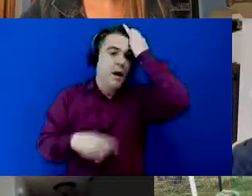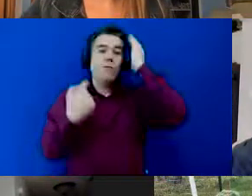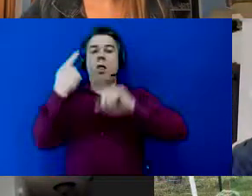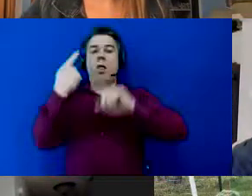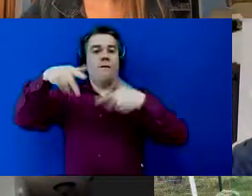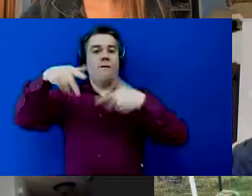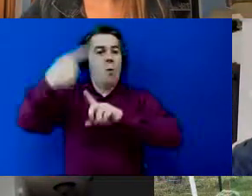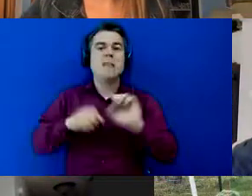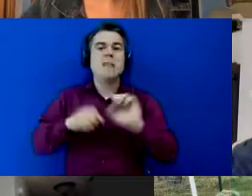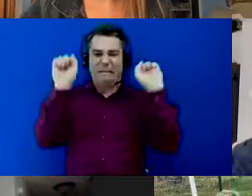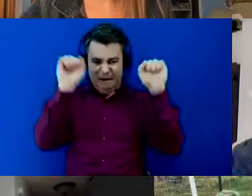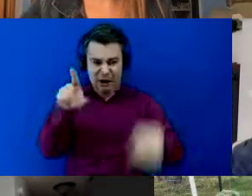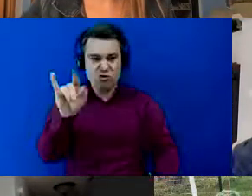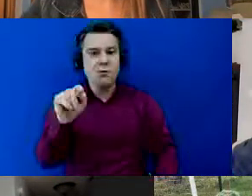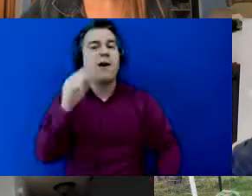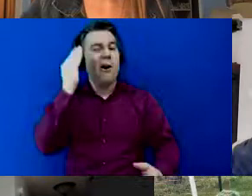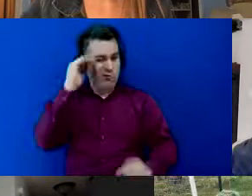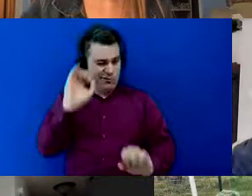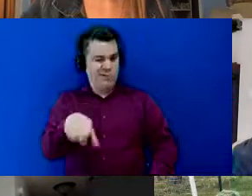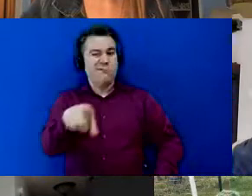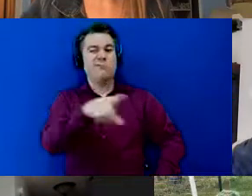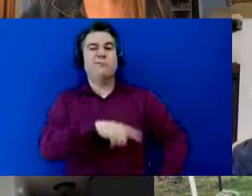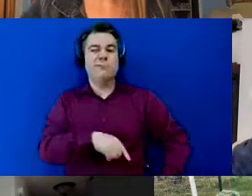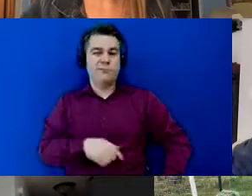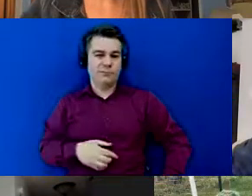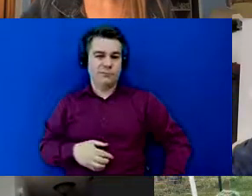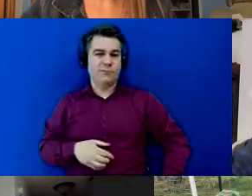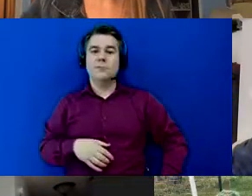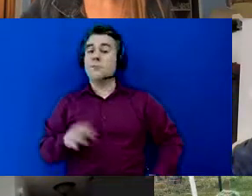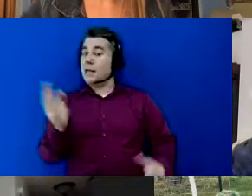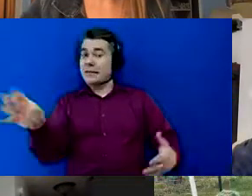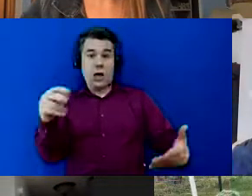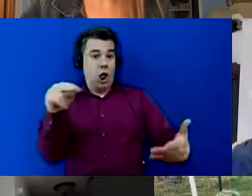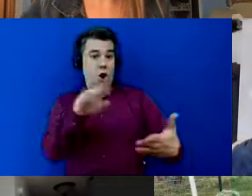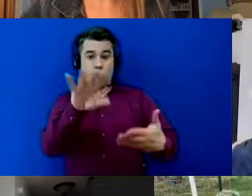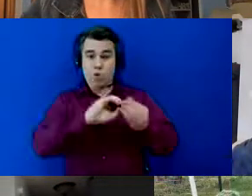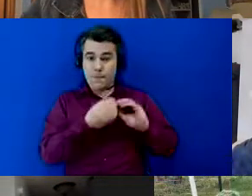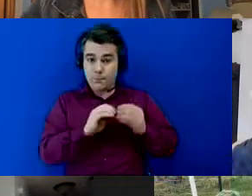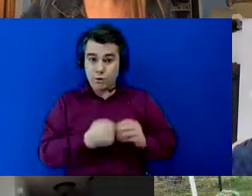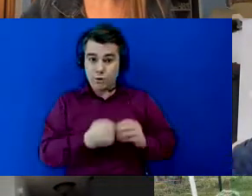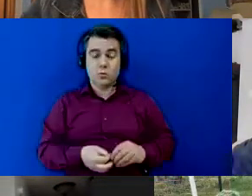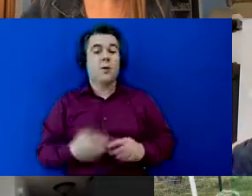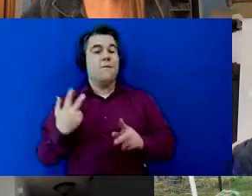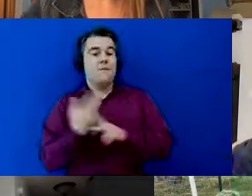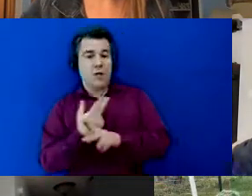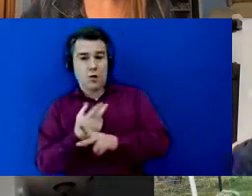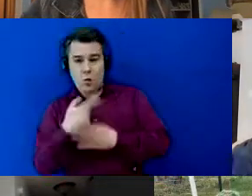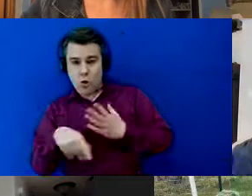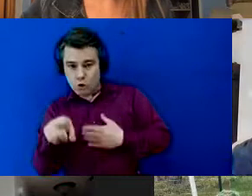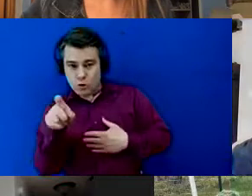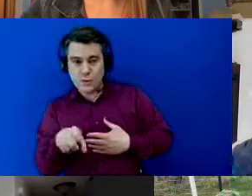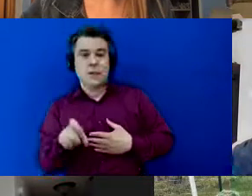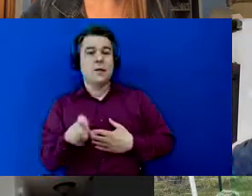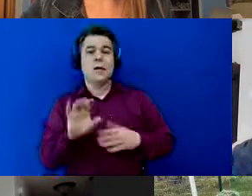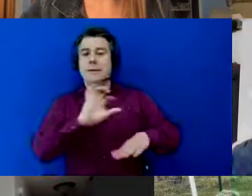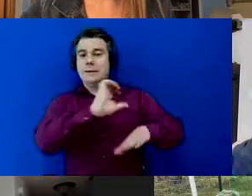can do this and I know you can so take a look at your numbers figure out what you need and put a goal up there